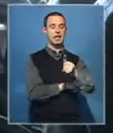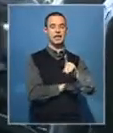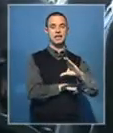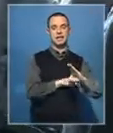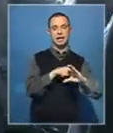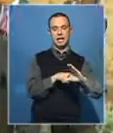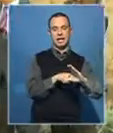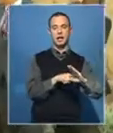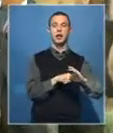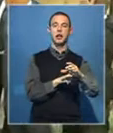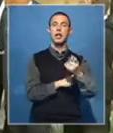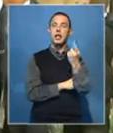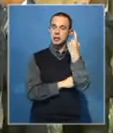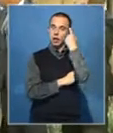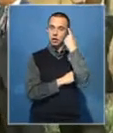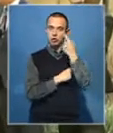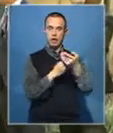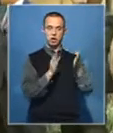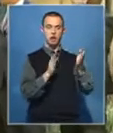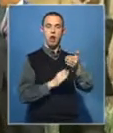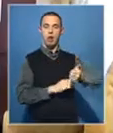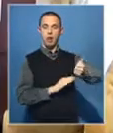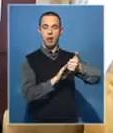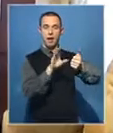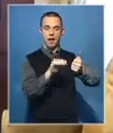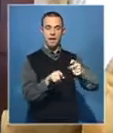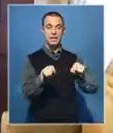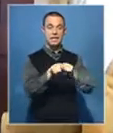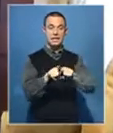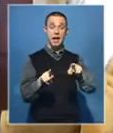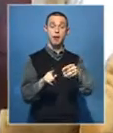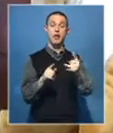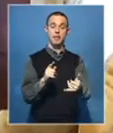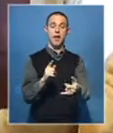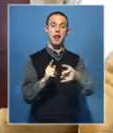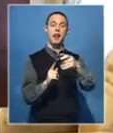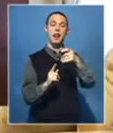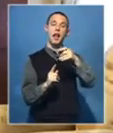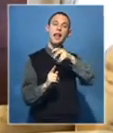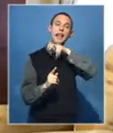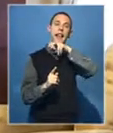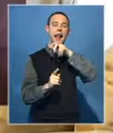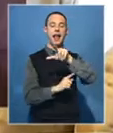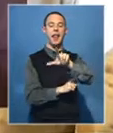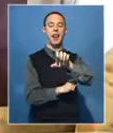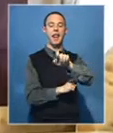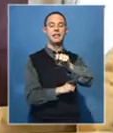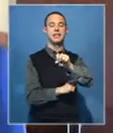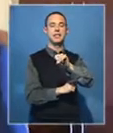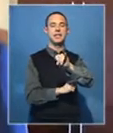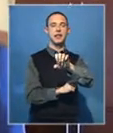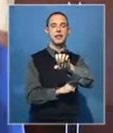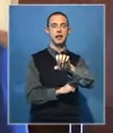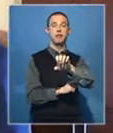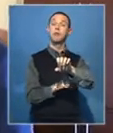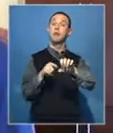Dr. Stegomena Tex, then launched with the head of state, King Leziah III. While the king may not have executive